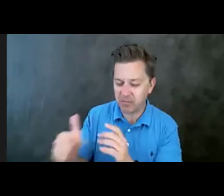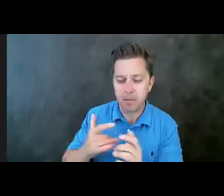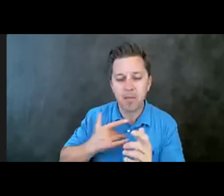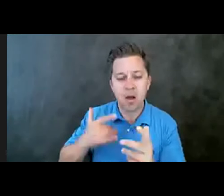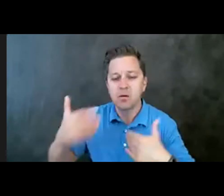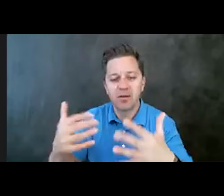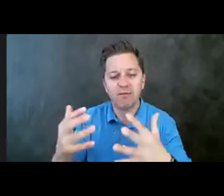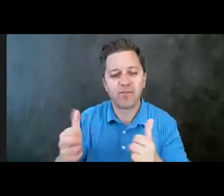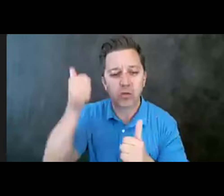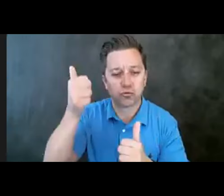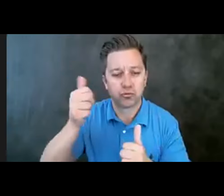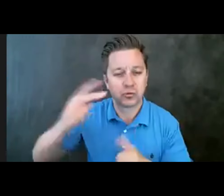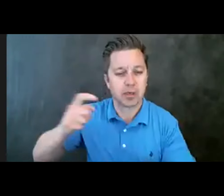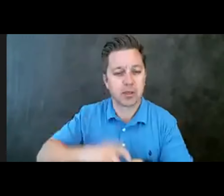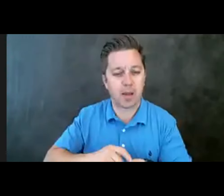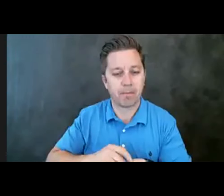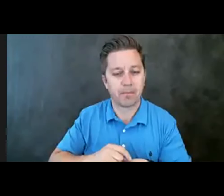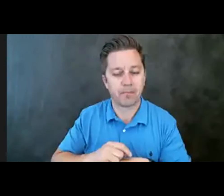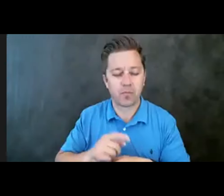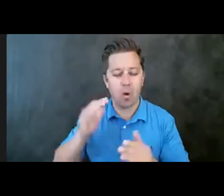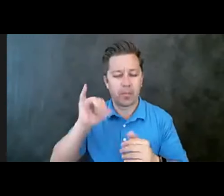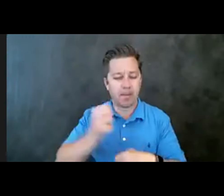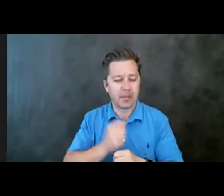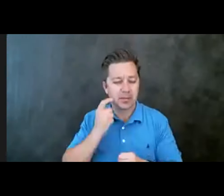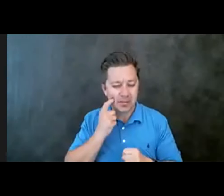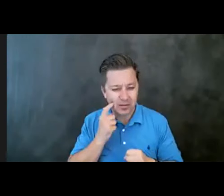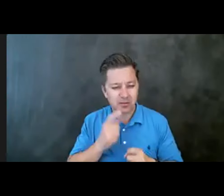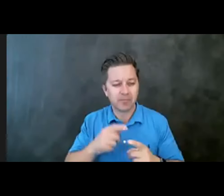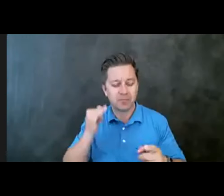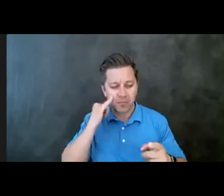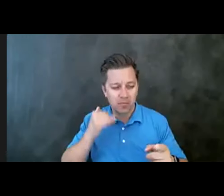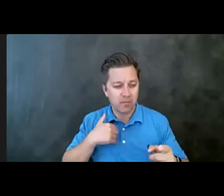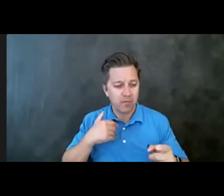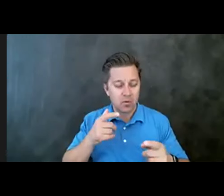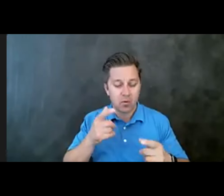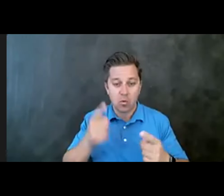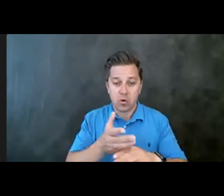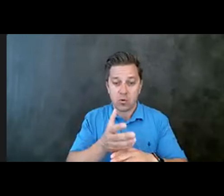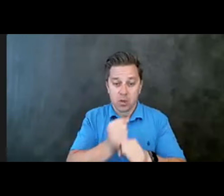hope that made some sort of sense. But when you get the PDF, if you have any trouble finding the research studies, let me know.